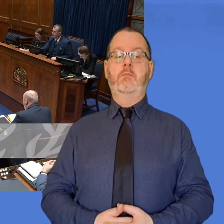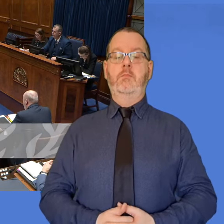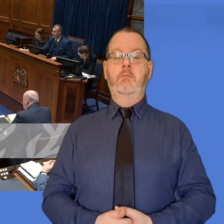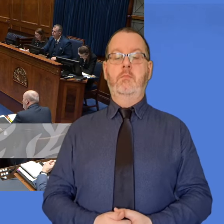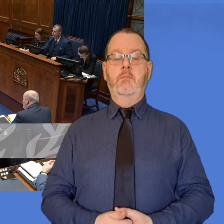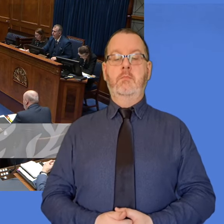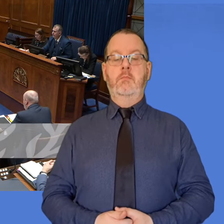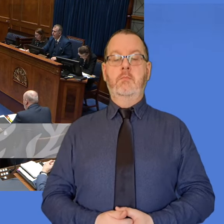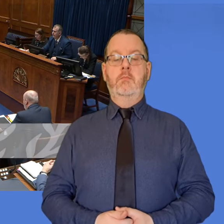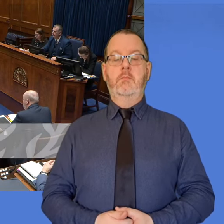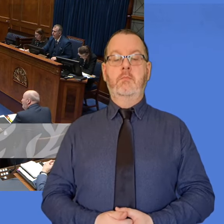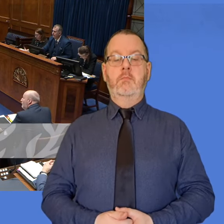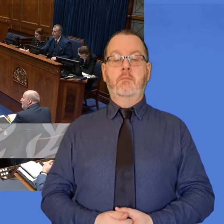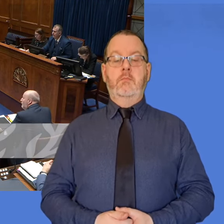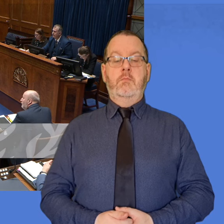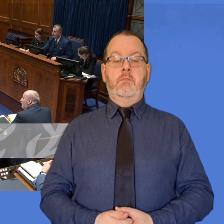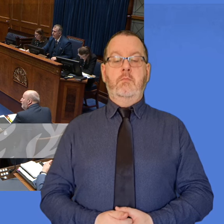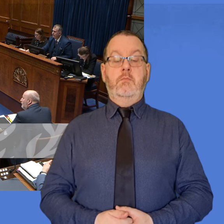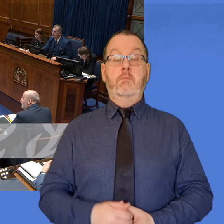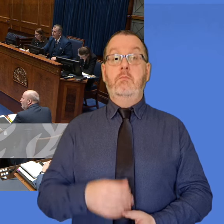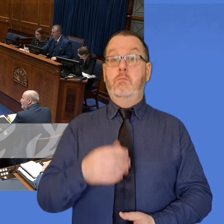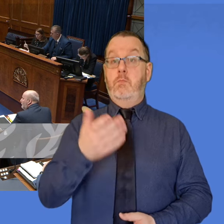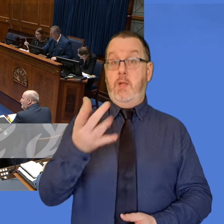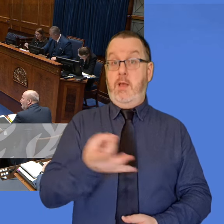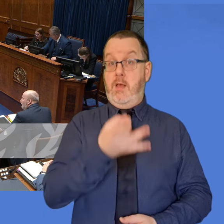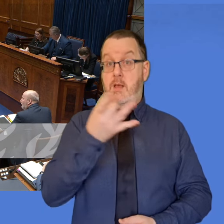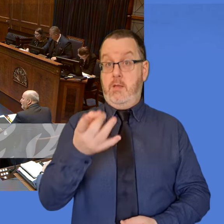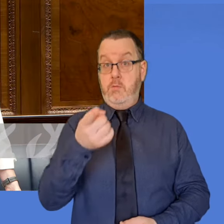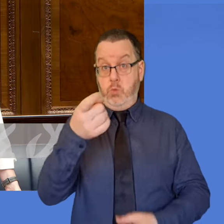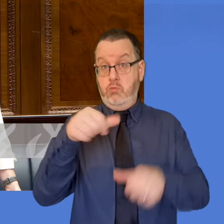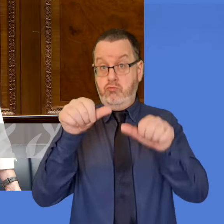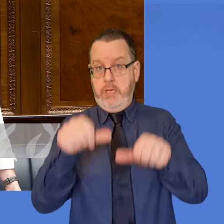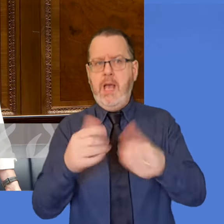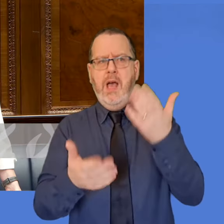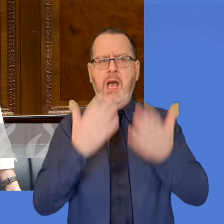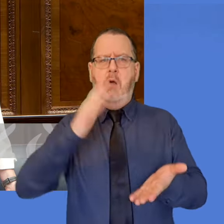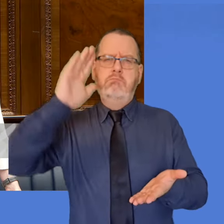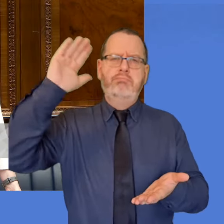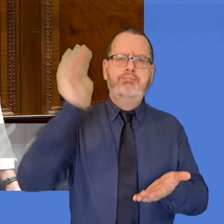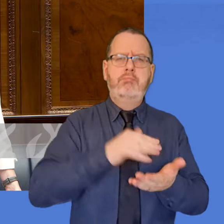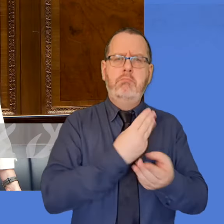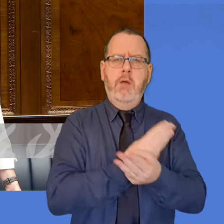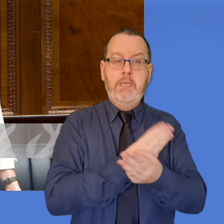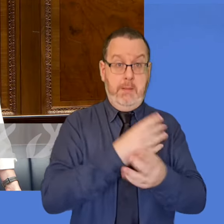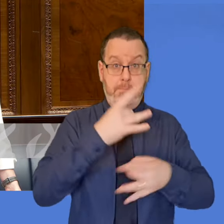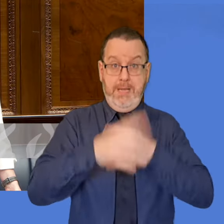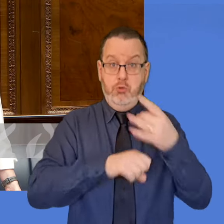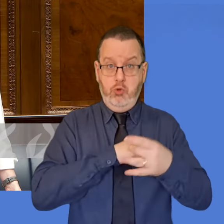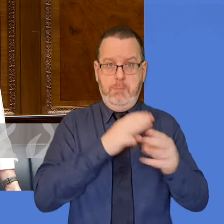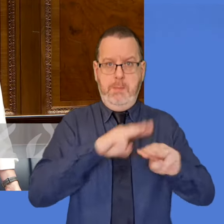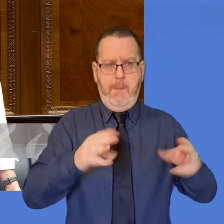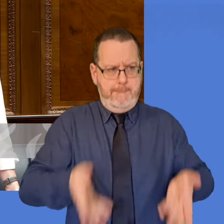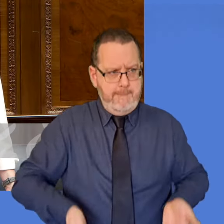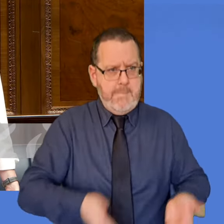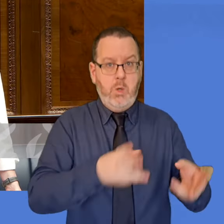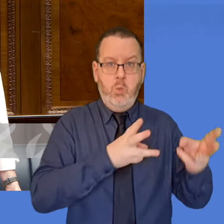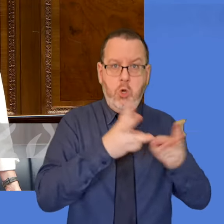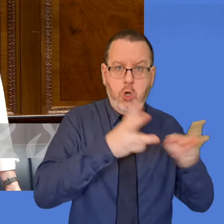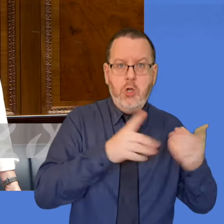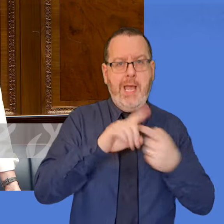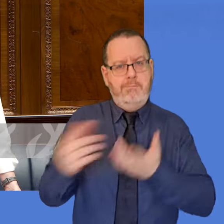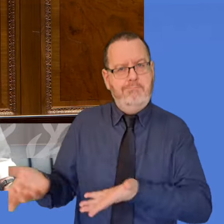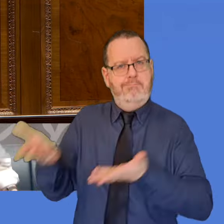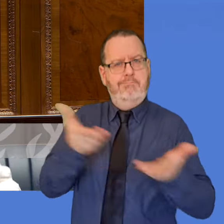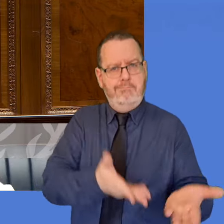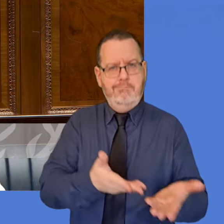the Minister agree that the key to tackling poverty is getting people into work and ensuring that there is affordable, accessible childcare available for parents